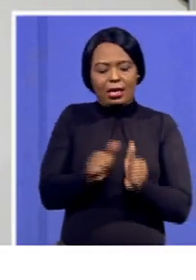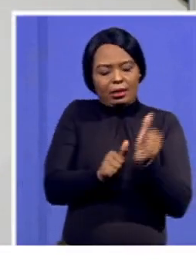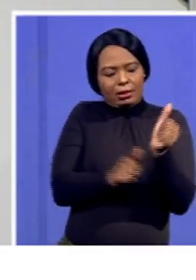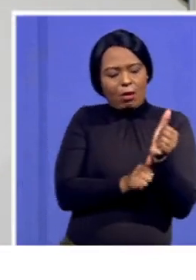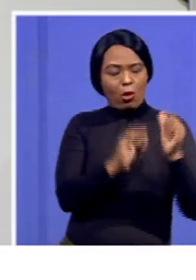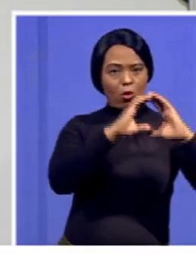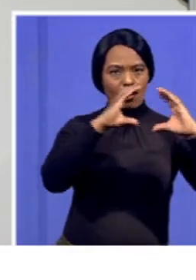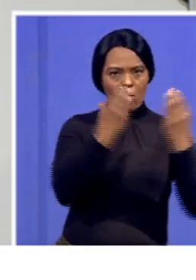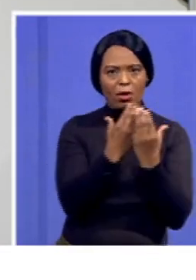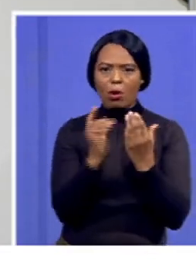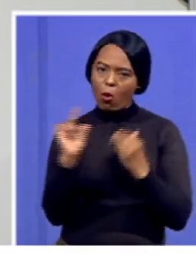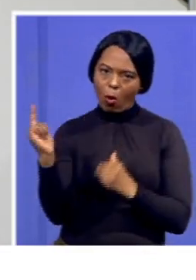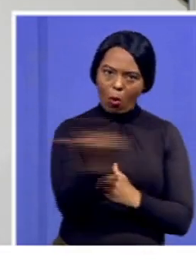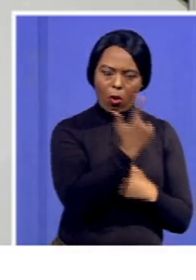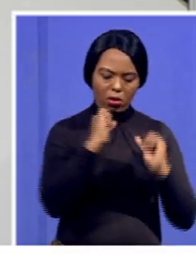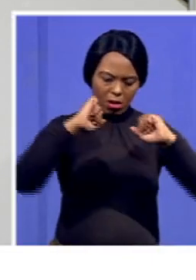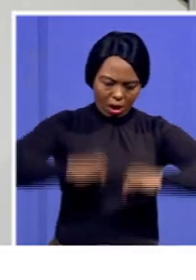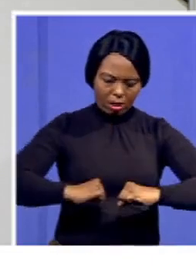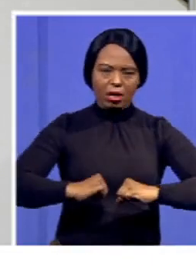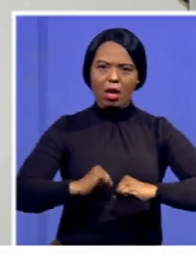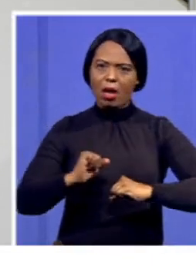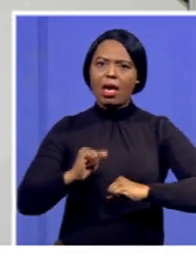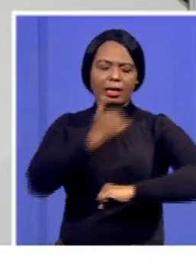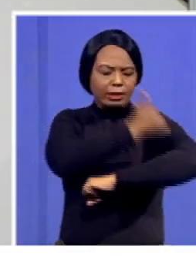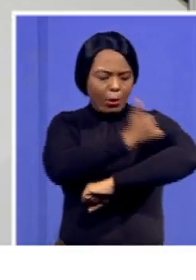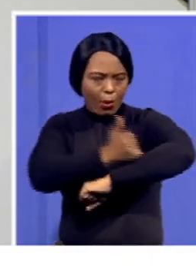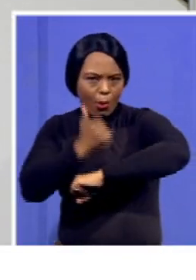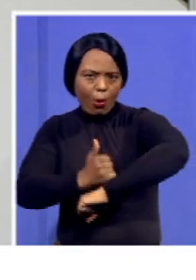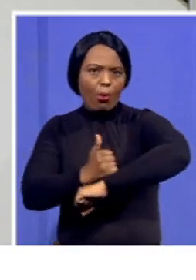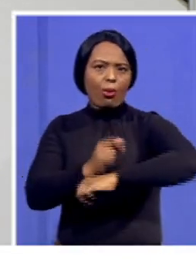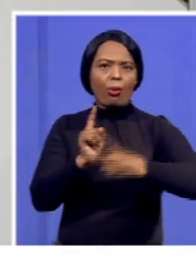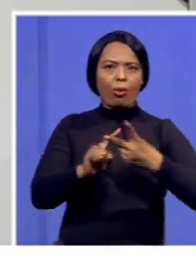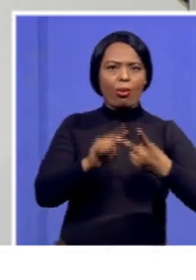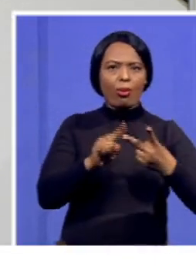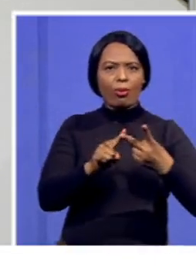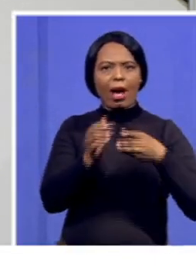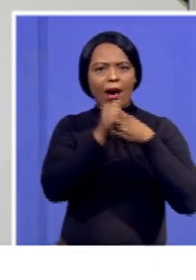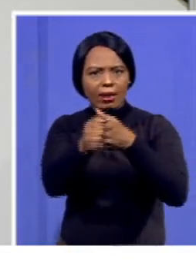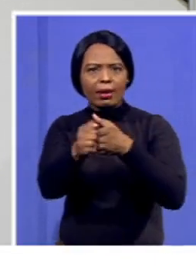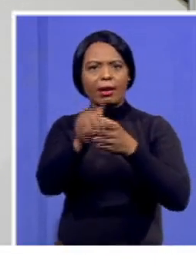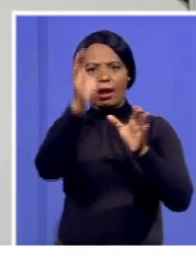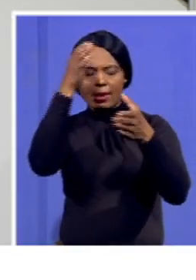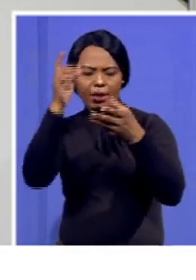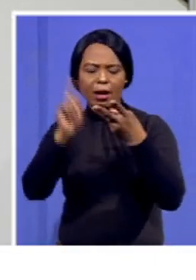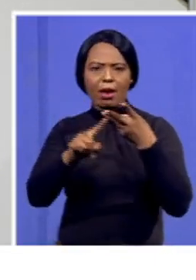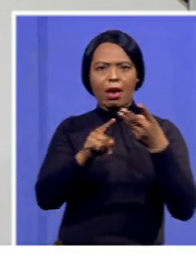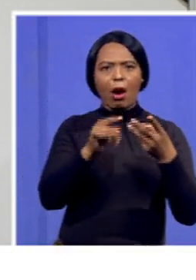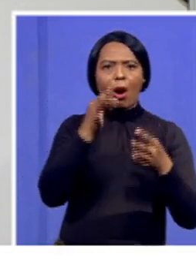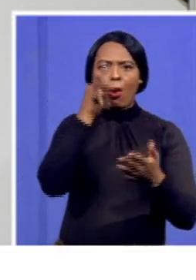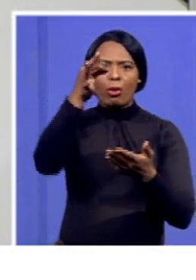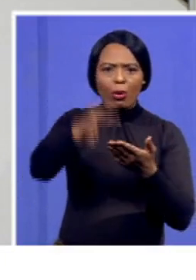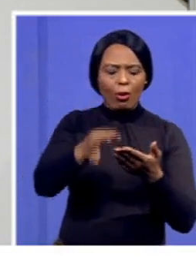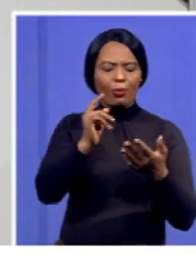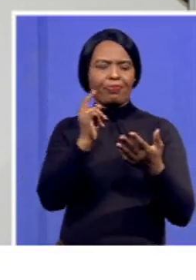engage all stakeholders, be it academics, be it opinion makers, be it